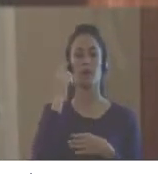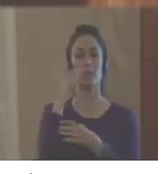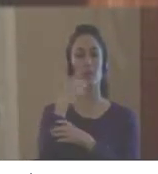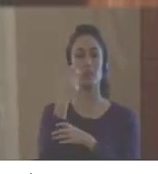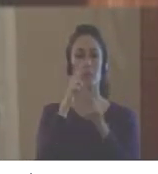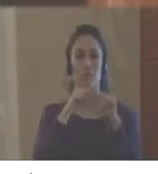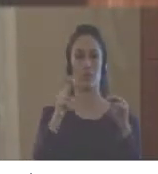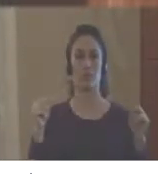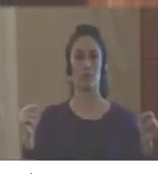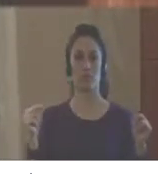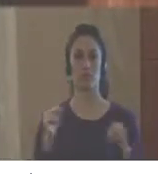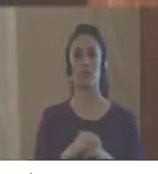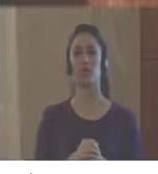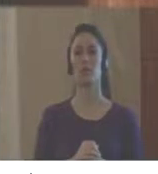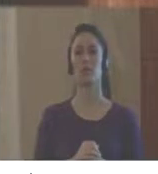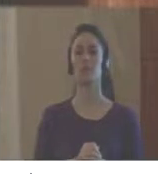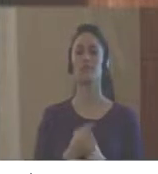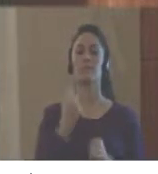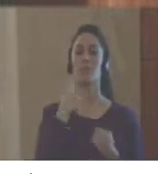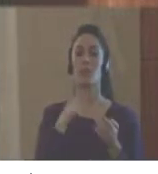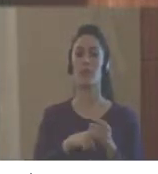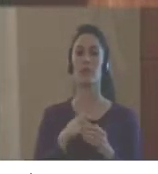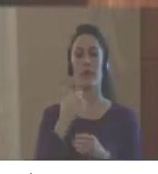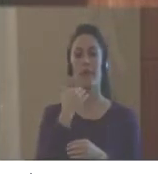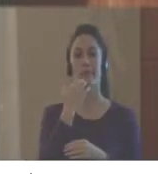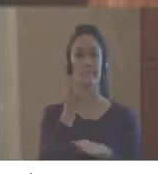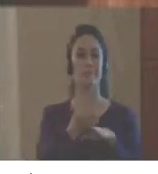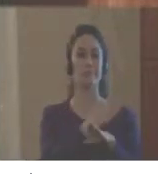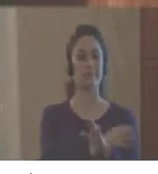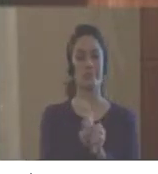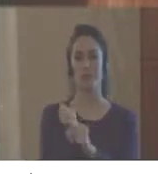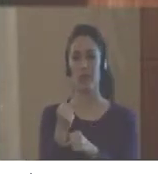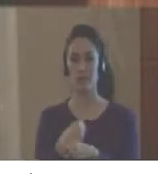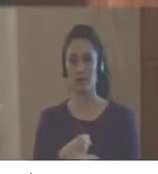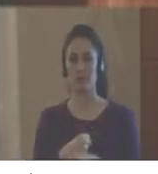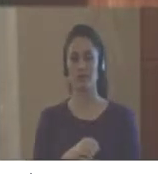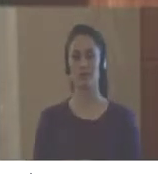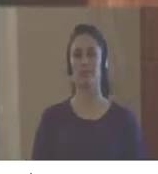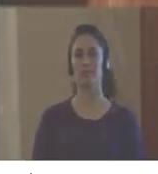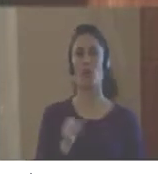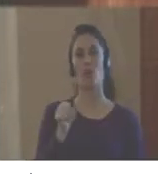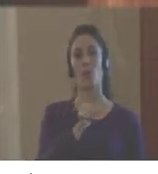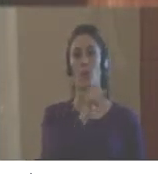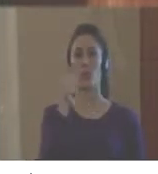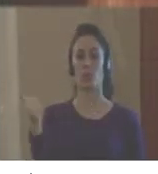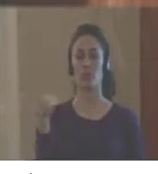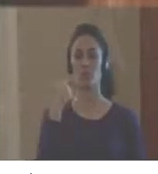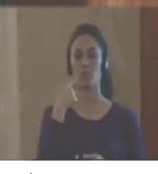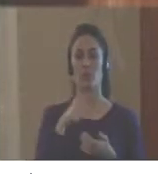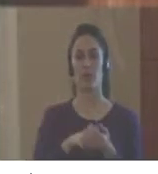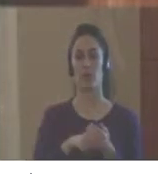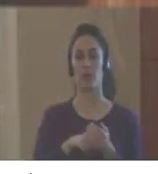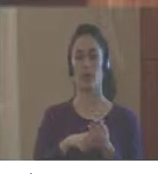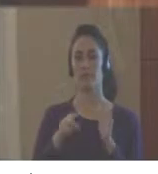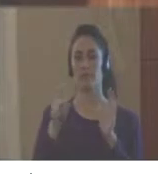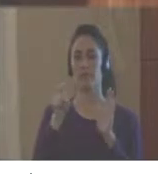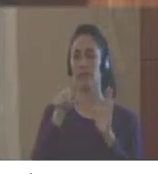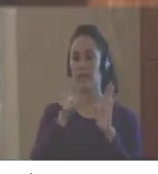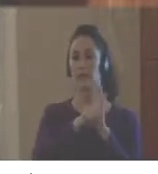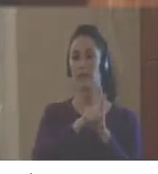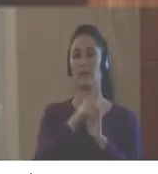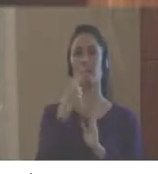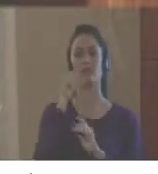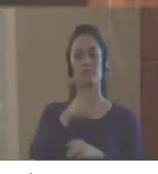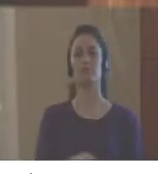management? And in other words, prevention, mitigation, and preparedness. Another indicator, is there a norm that